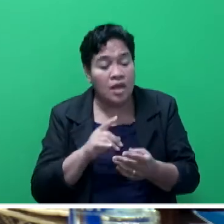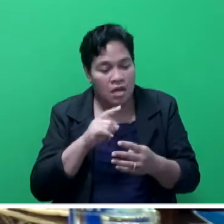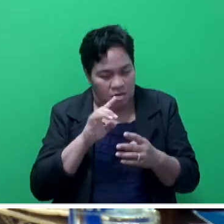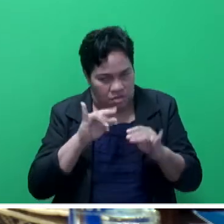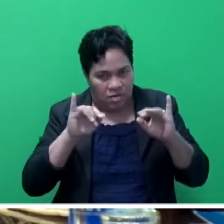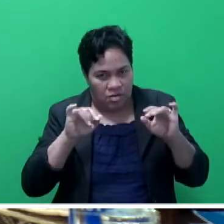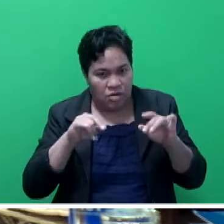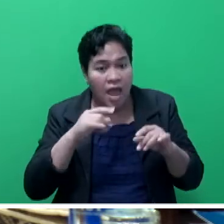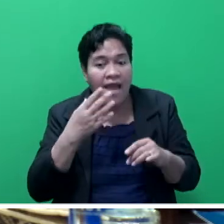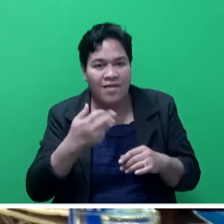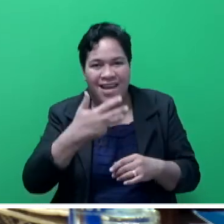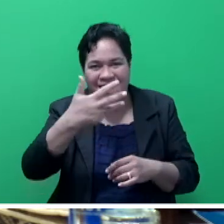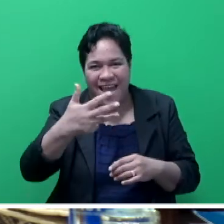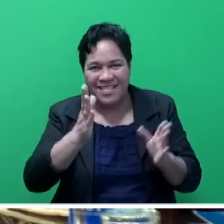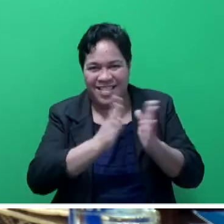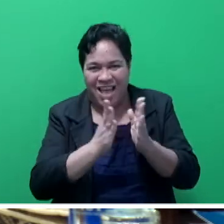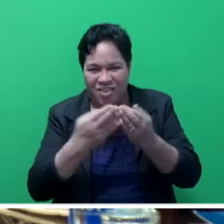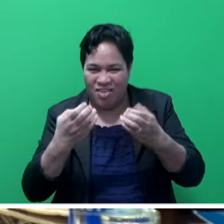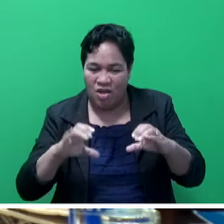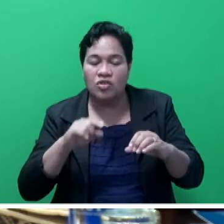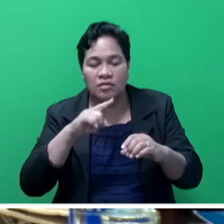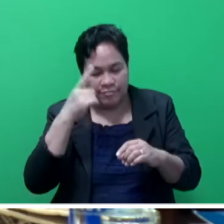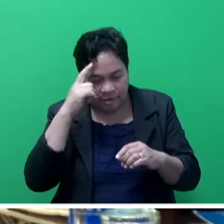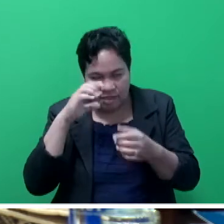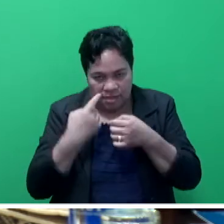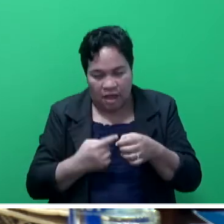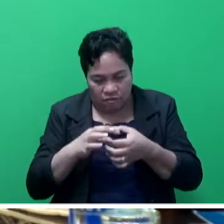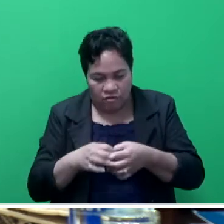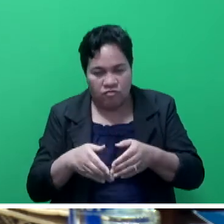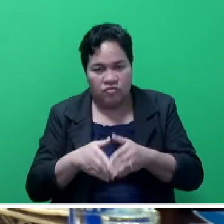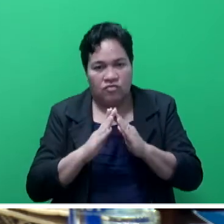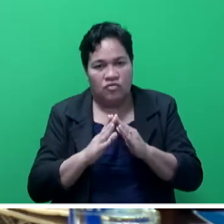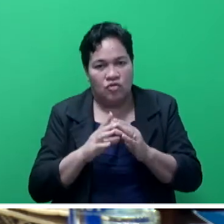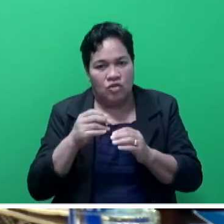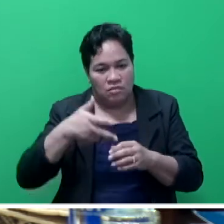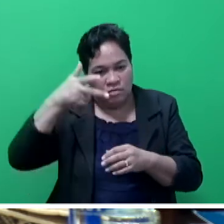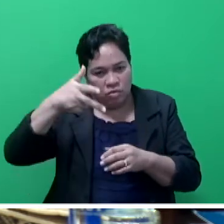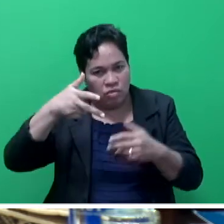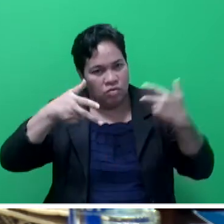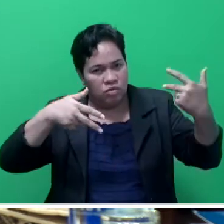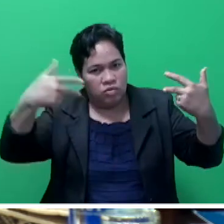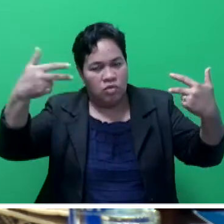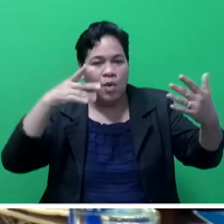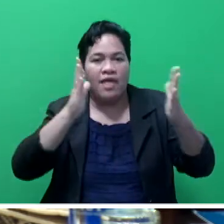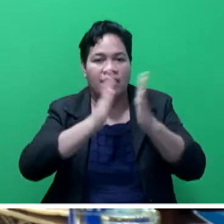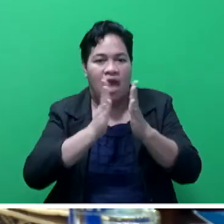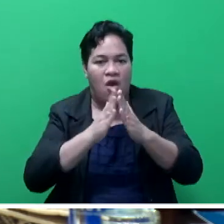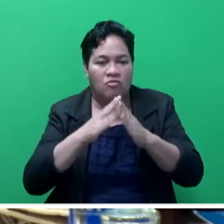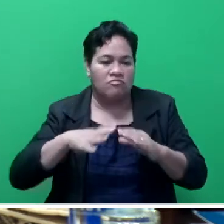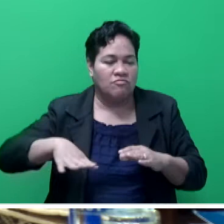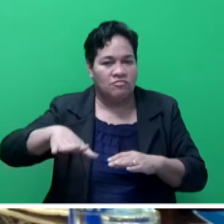nine councils that have taken the initiative of installing CCTV in the urban areas.